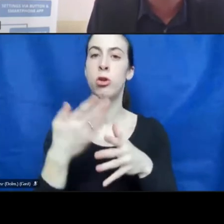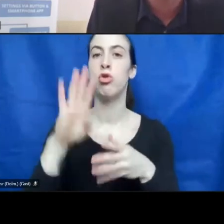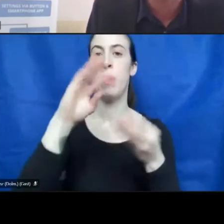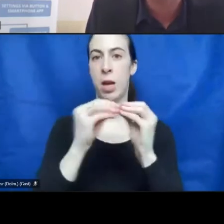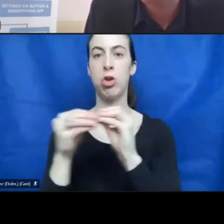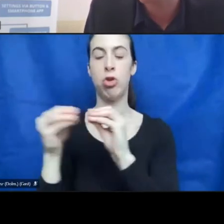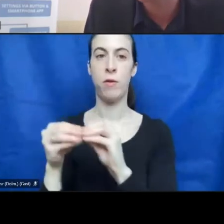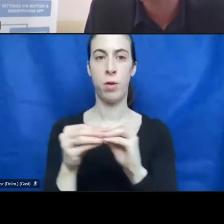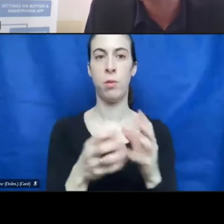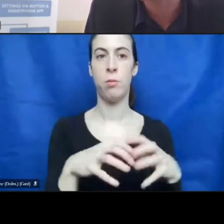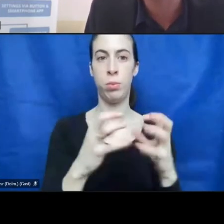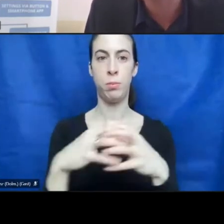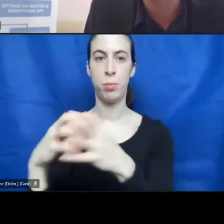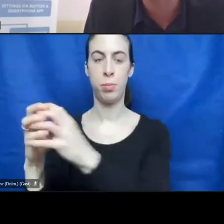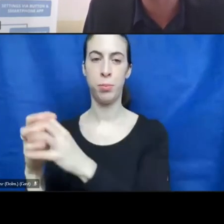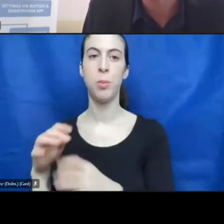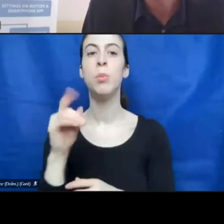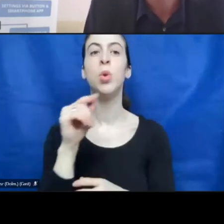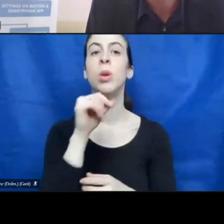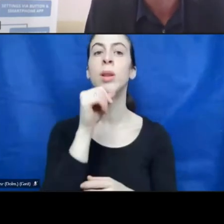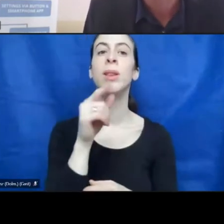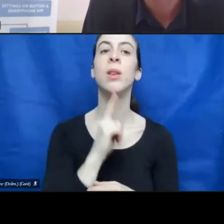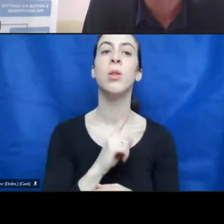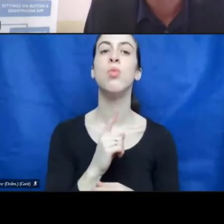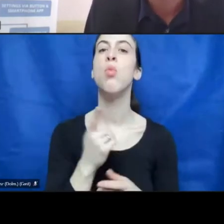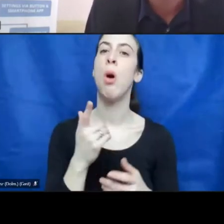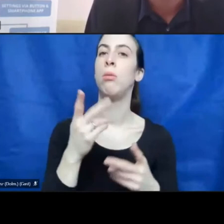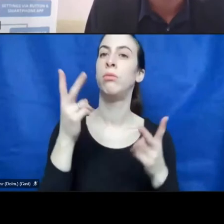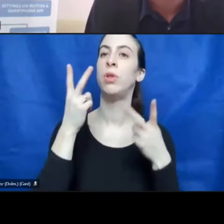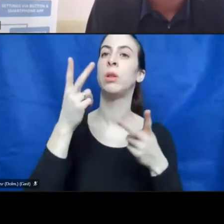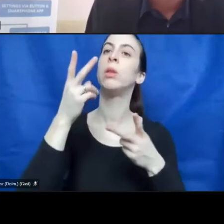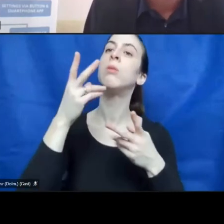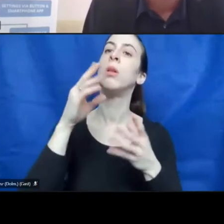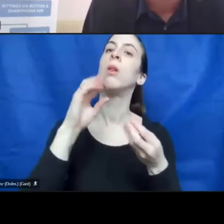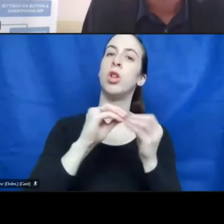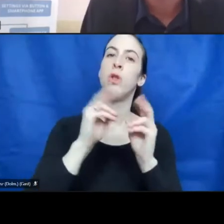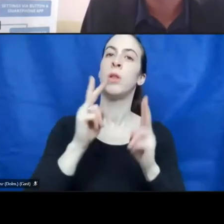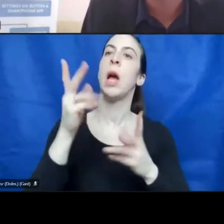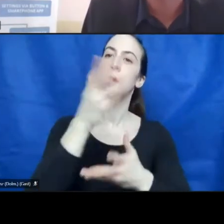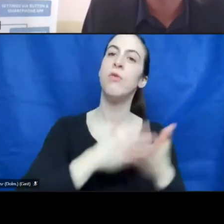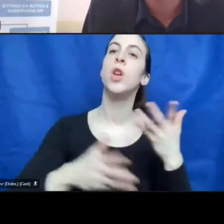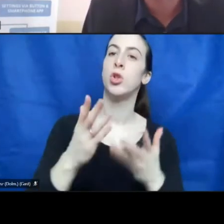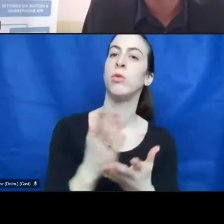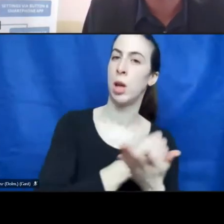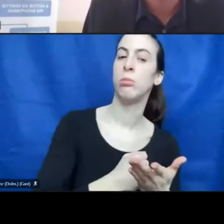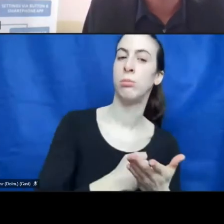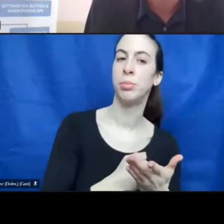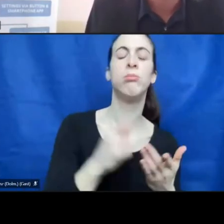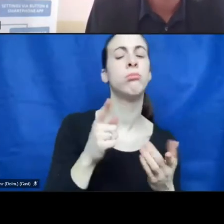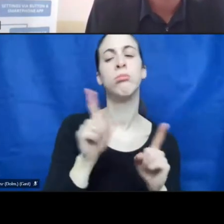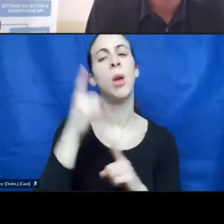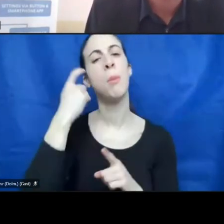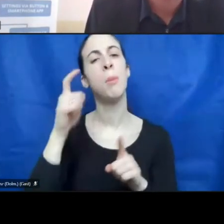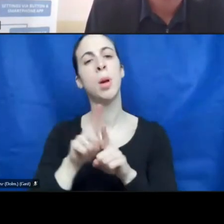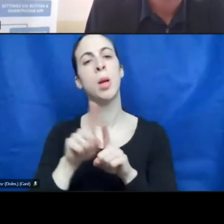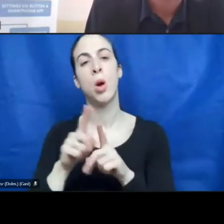that we do not just ensure the economic survival of the shops, but we are also committed to a